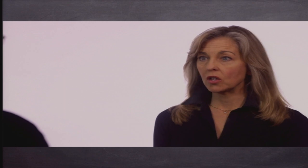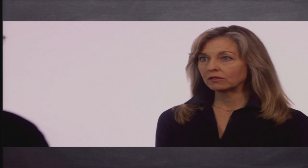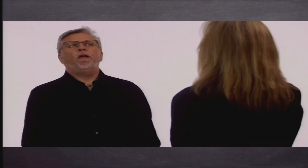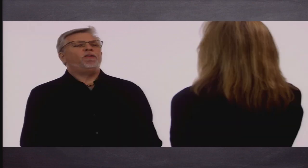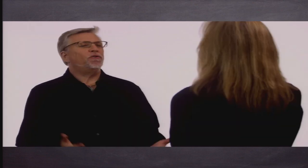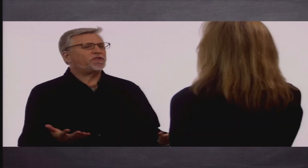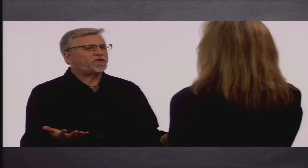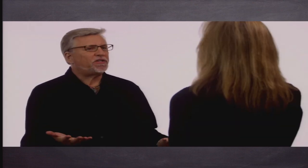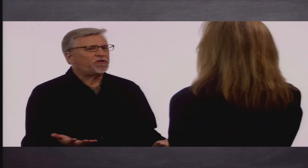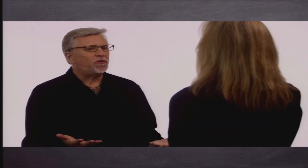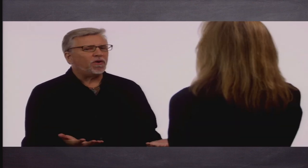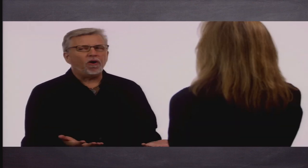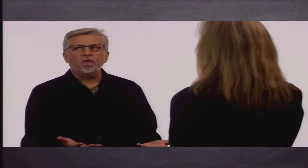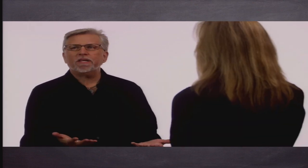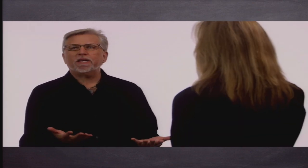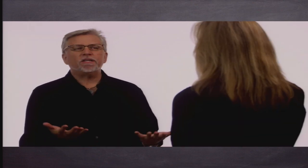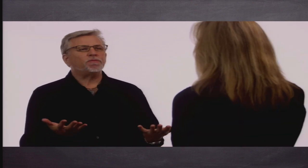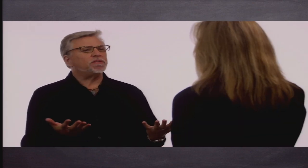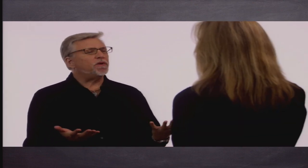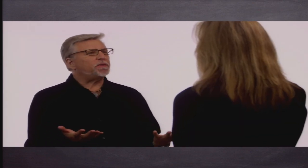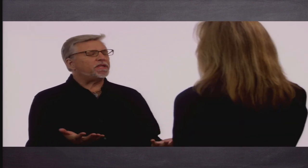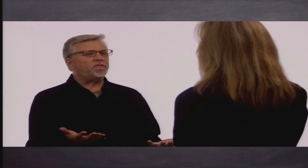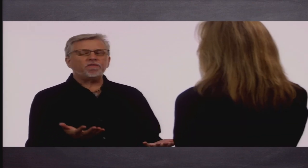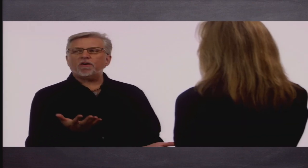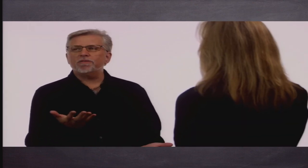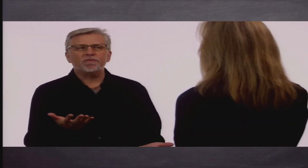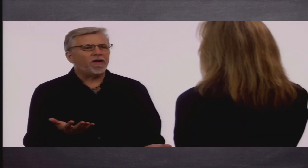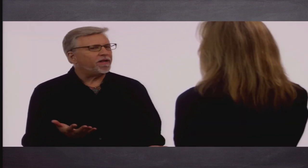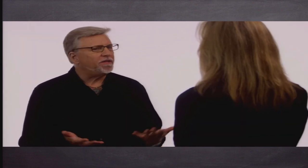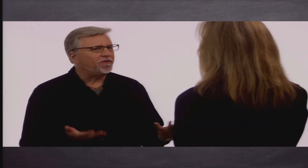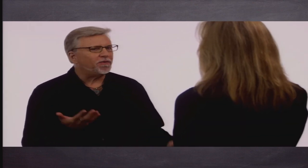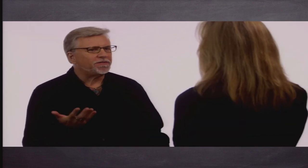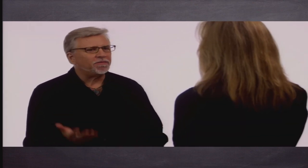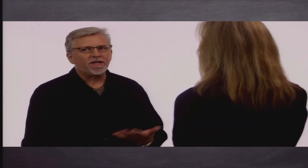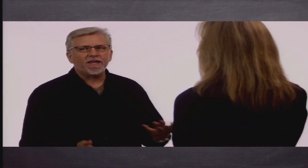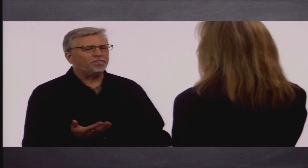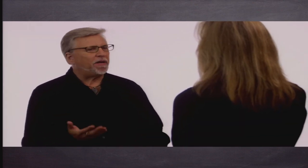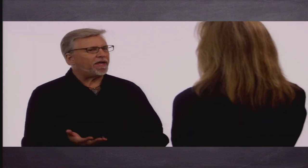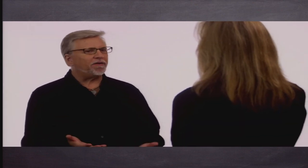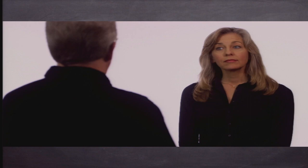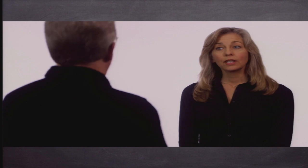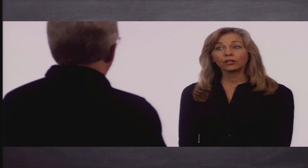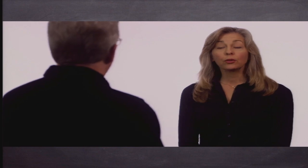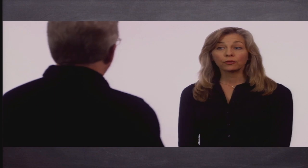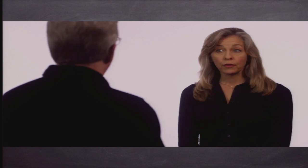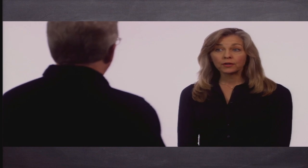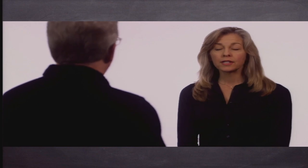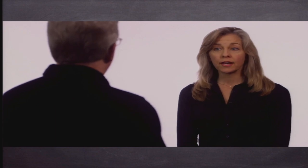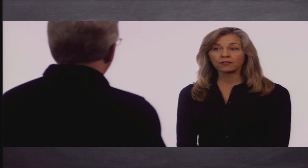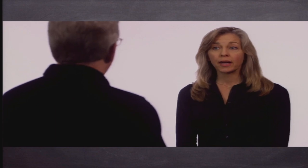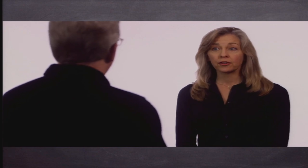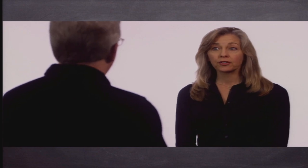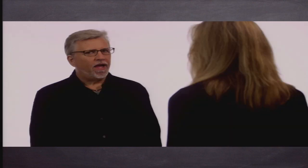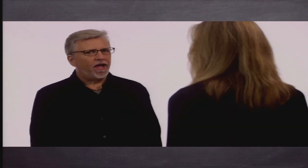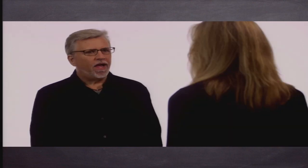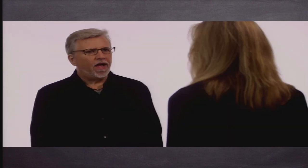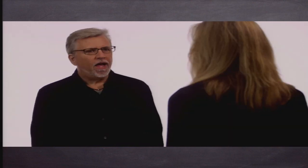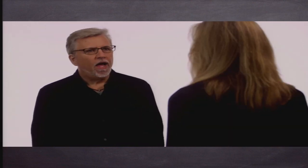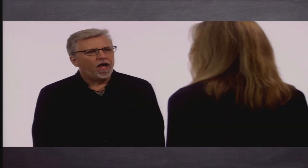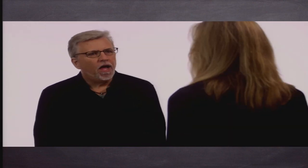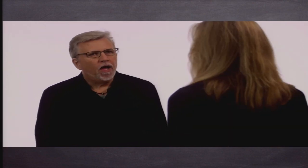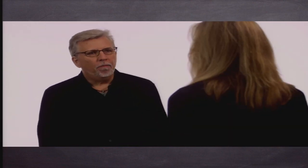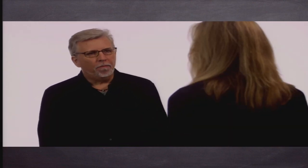make a call. Yours too? Oh my gosh, what's wrong with these phones, right? I mean, they're always running out of battery and... Your phone is out of battery?